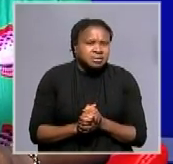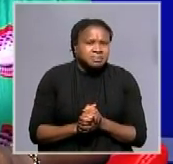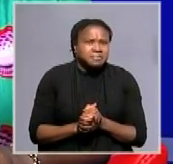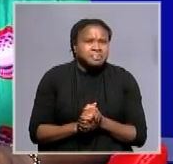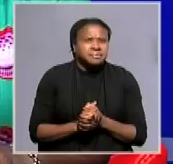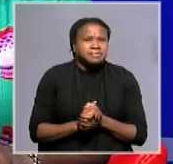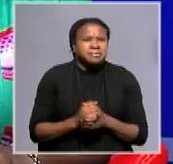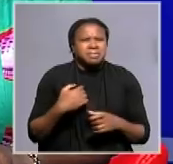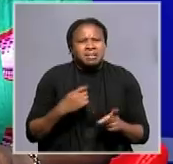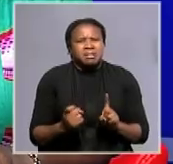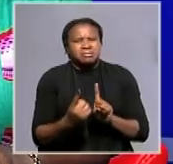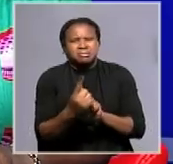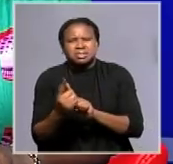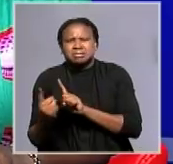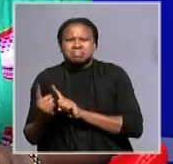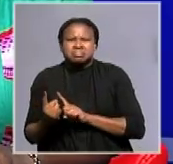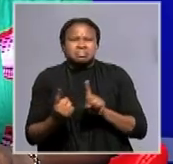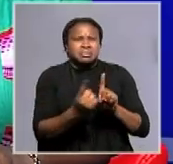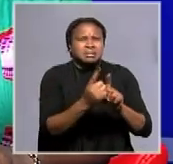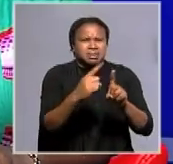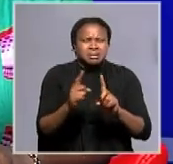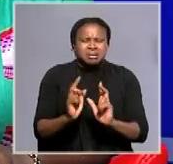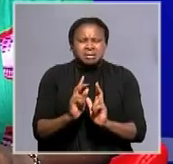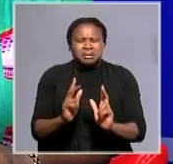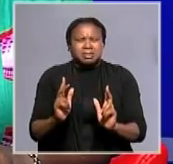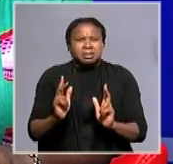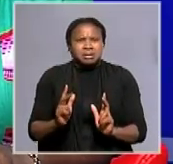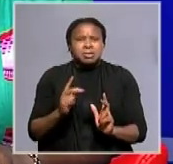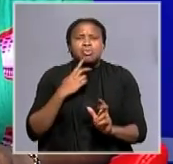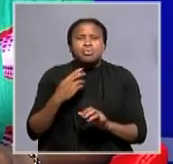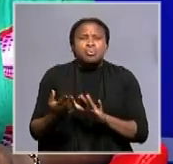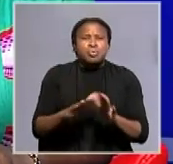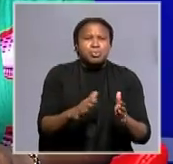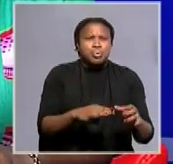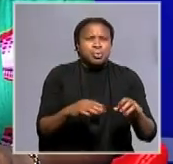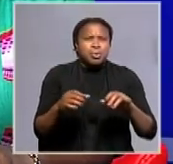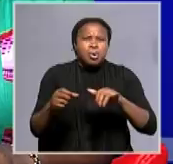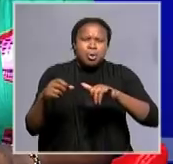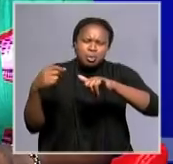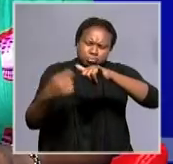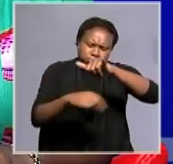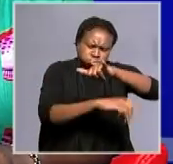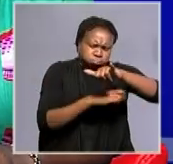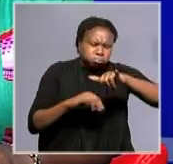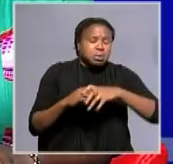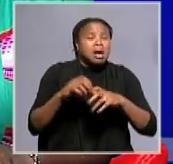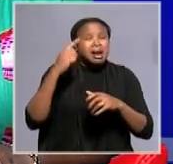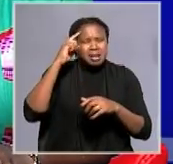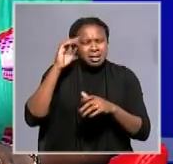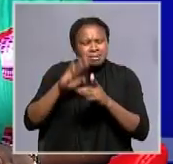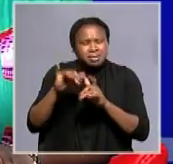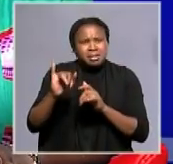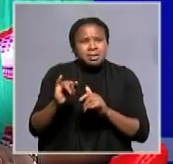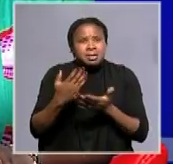met colleagues, comrades, whom died in Kasinga. When I still think of them, I sometimes